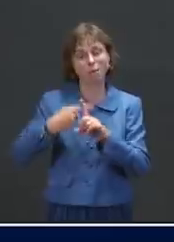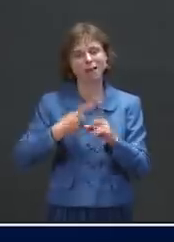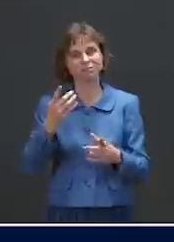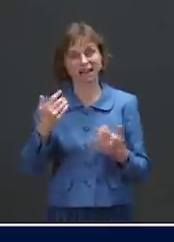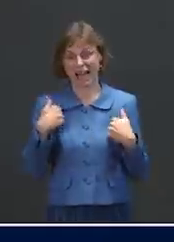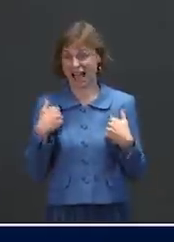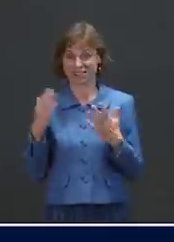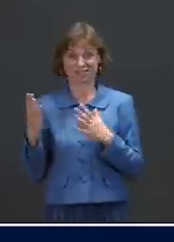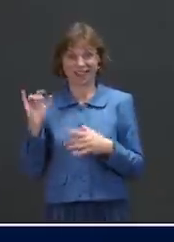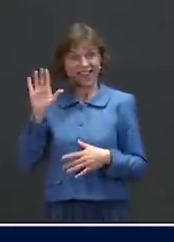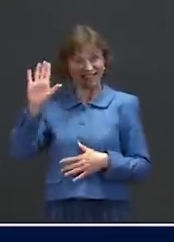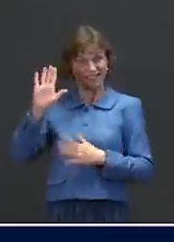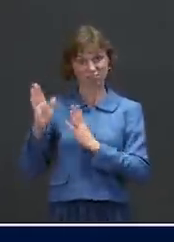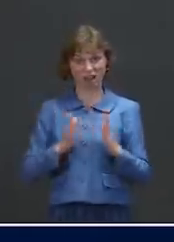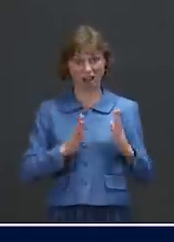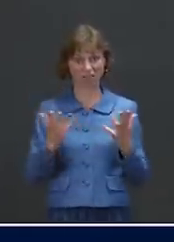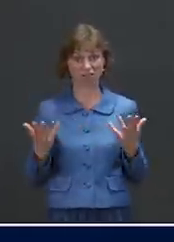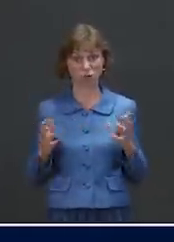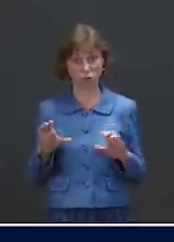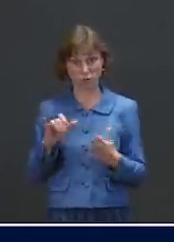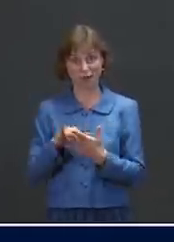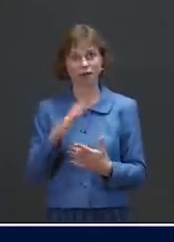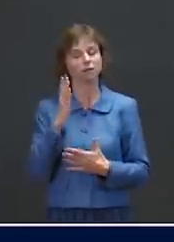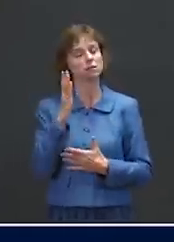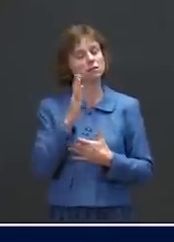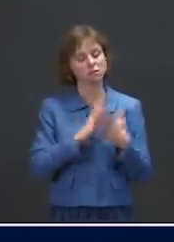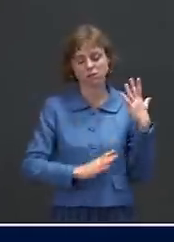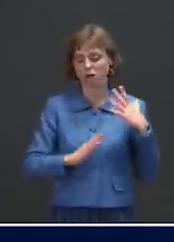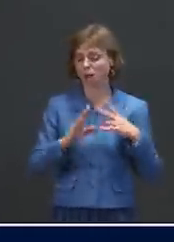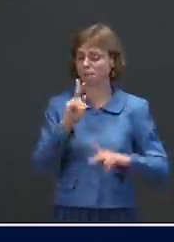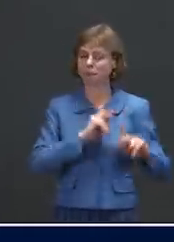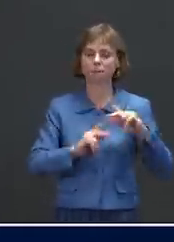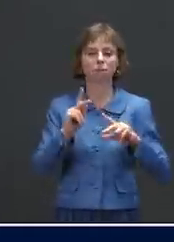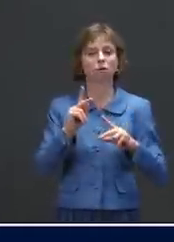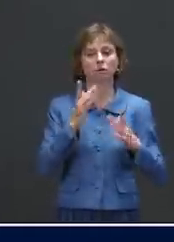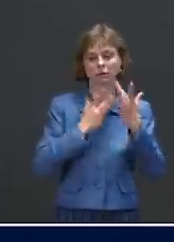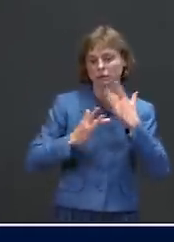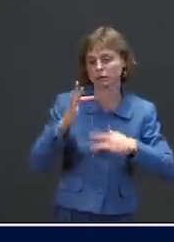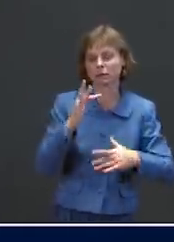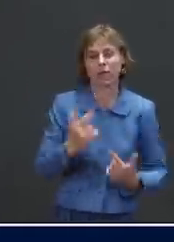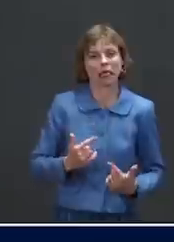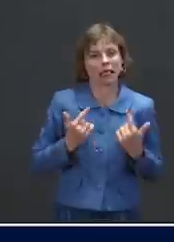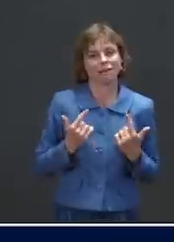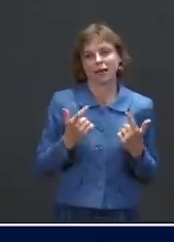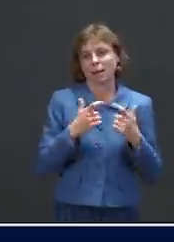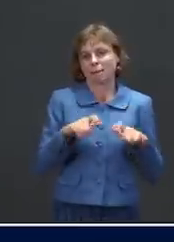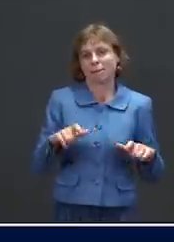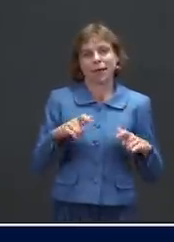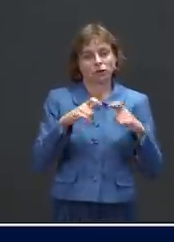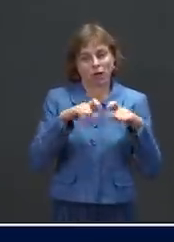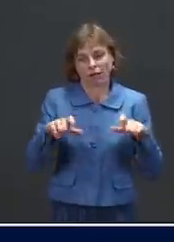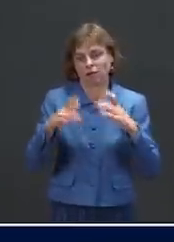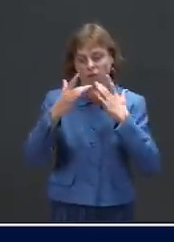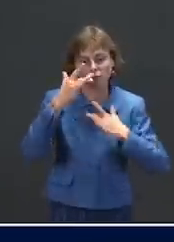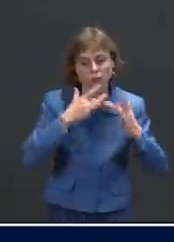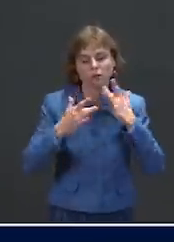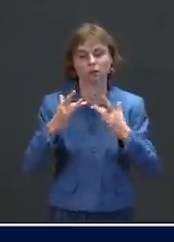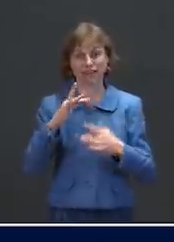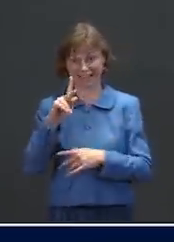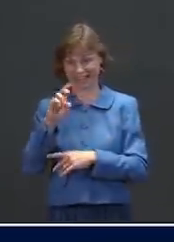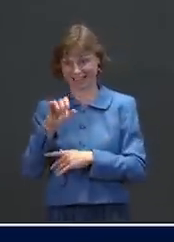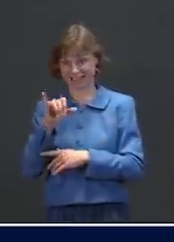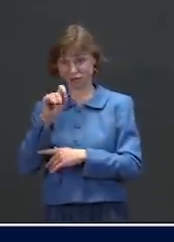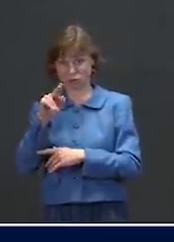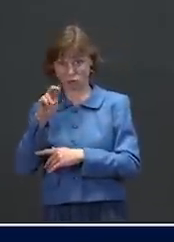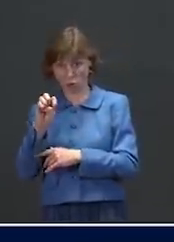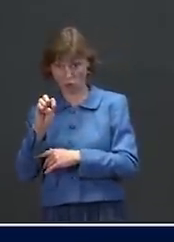The But there are people living paycheck to paycheck. There are now people out of jobs once the Keystone Pipeline stopped